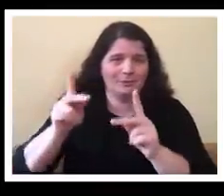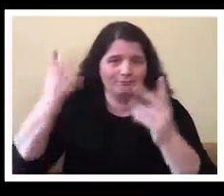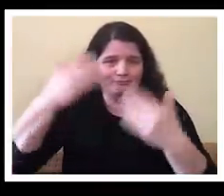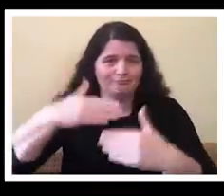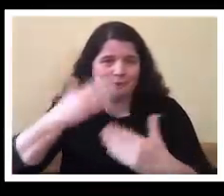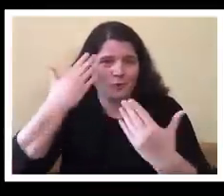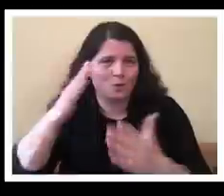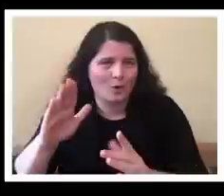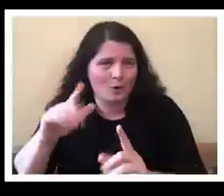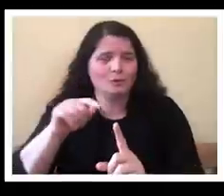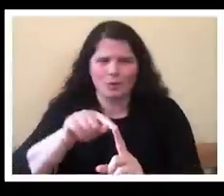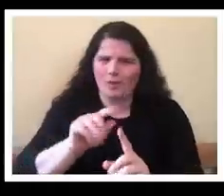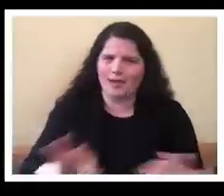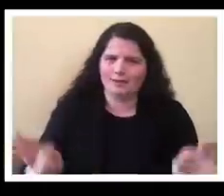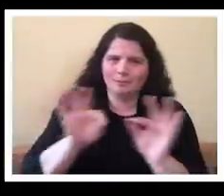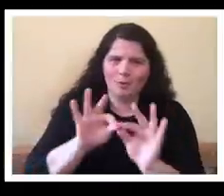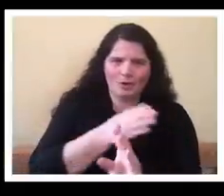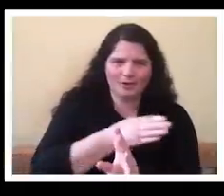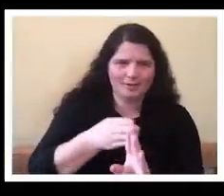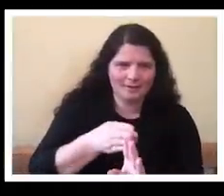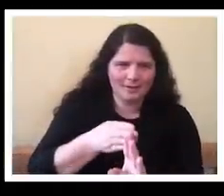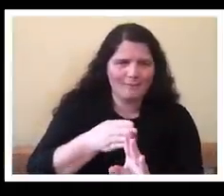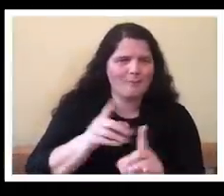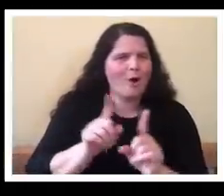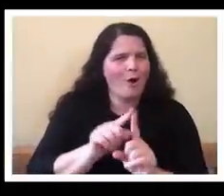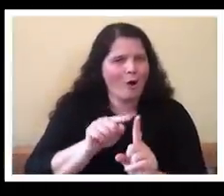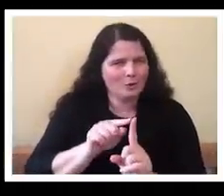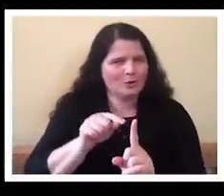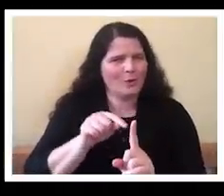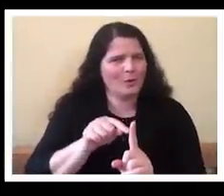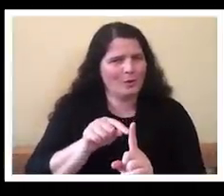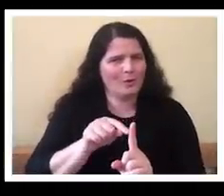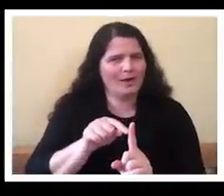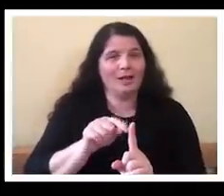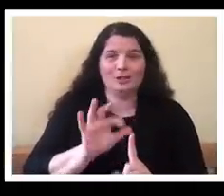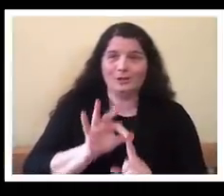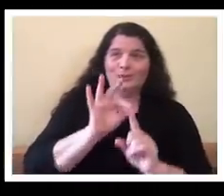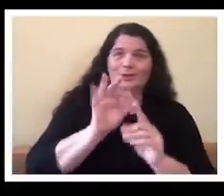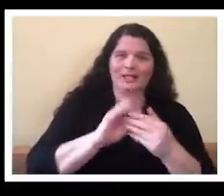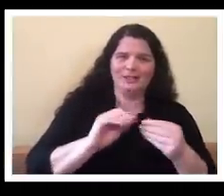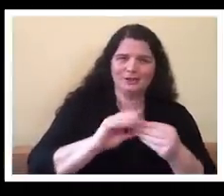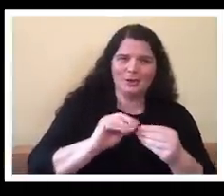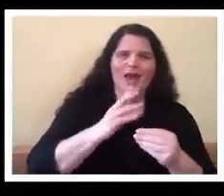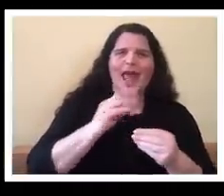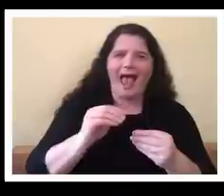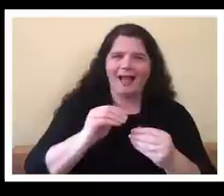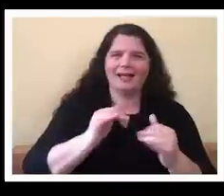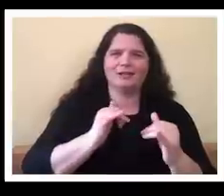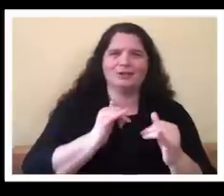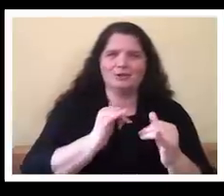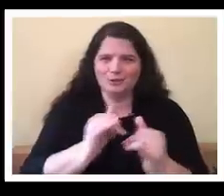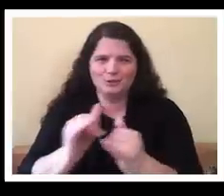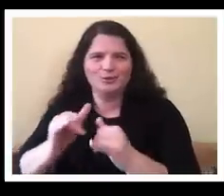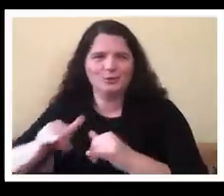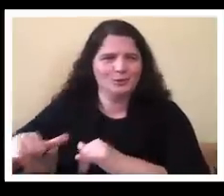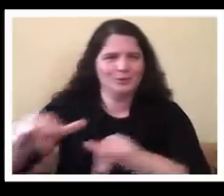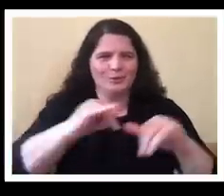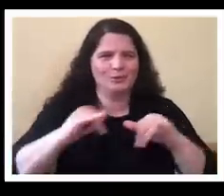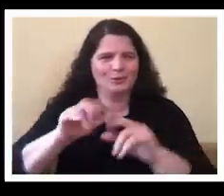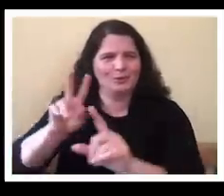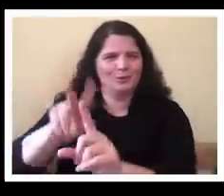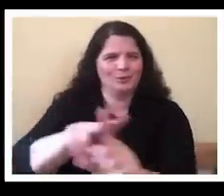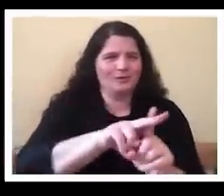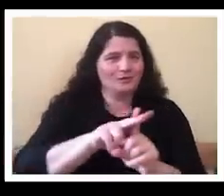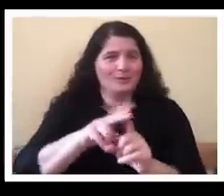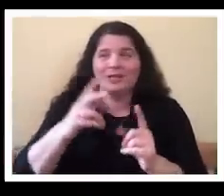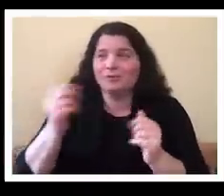That's also what makes the film universal, because we all have this stuff in our